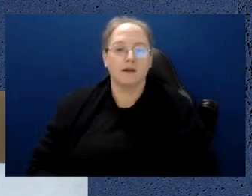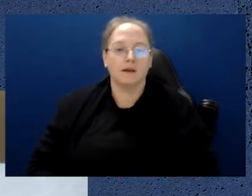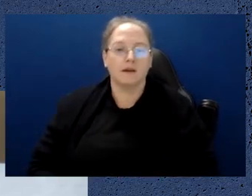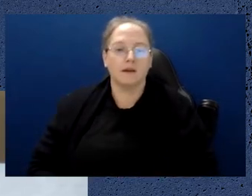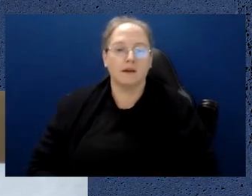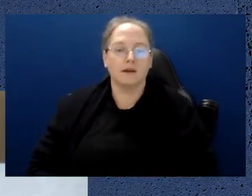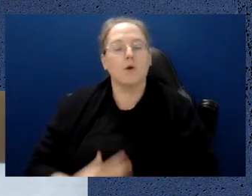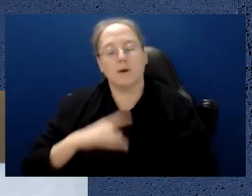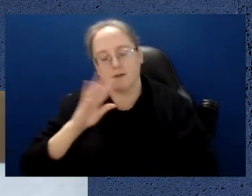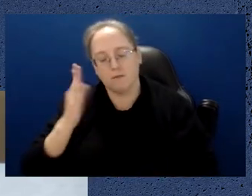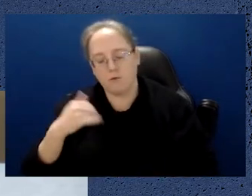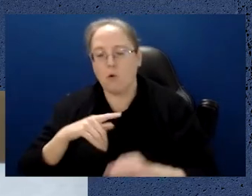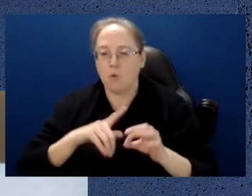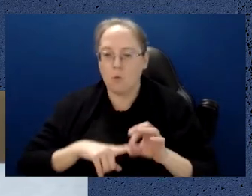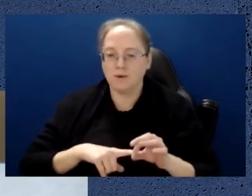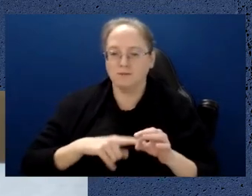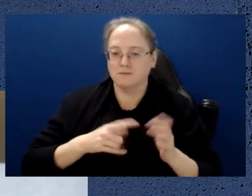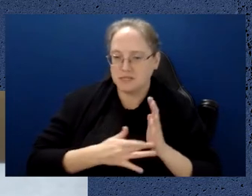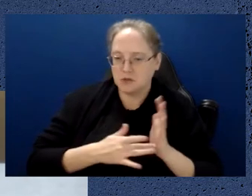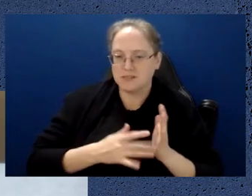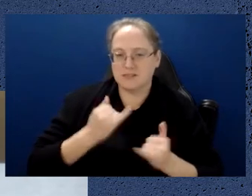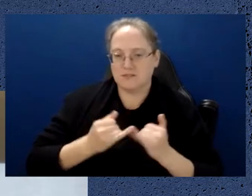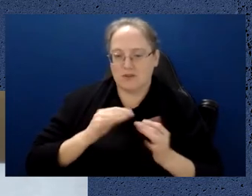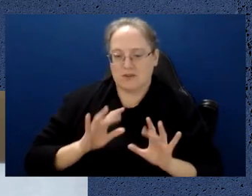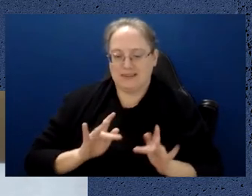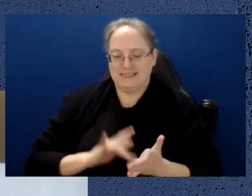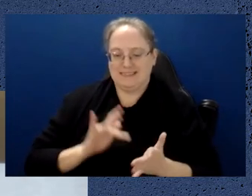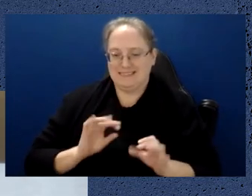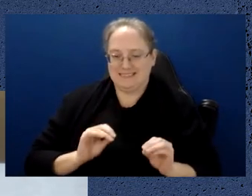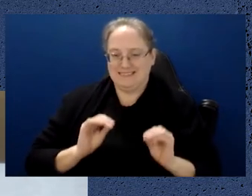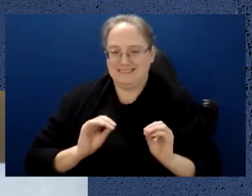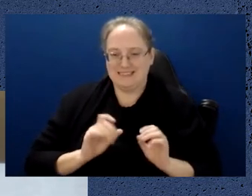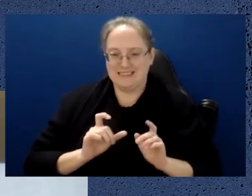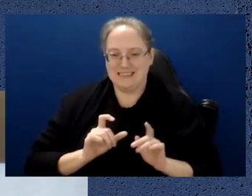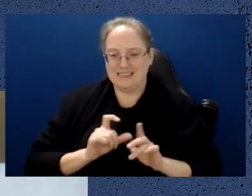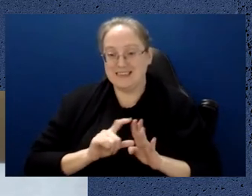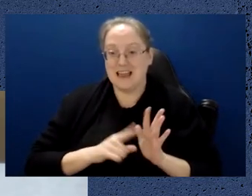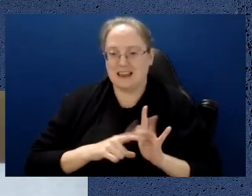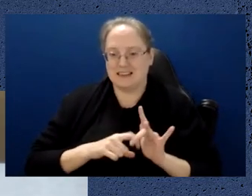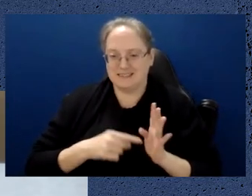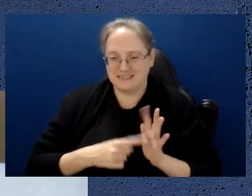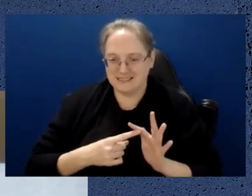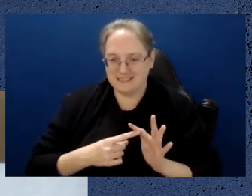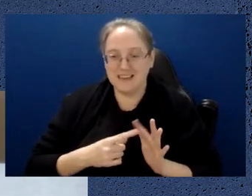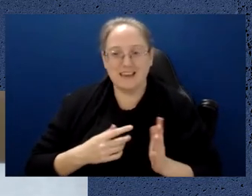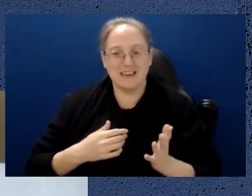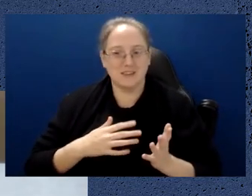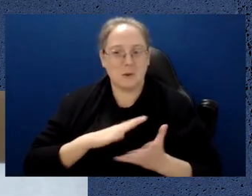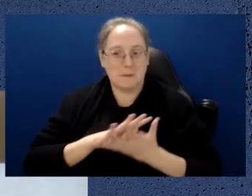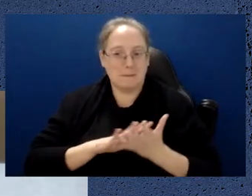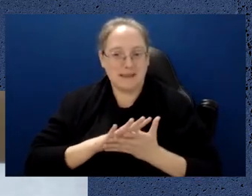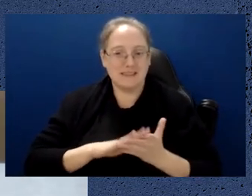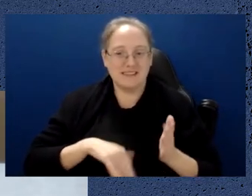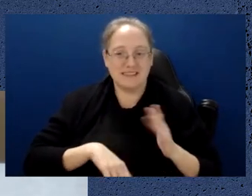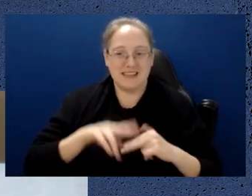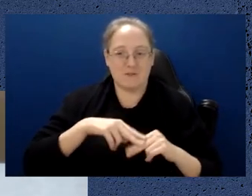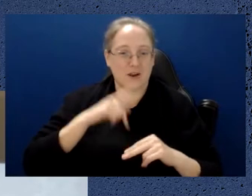As we've all said on number of occasions quantum devices quantum mechanical objects are very delicate, and so the idea of